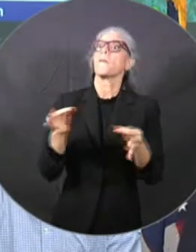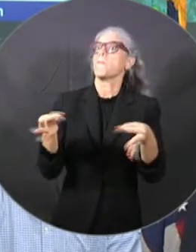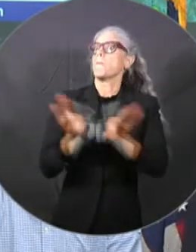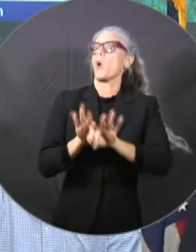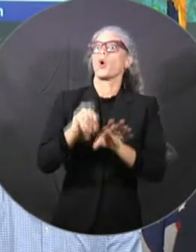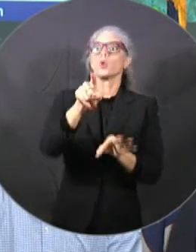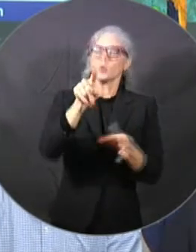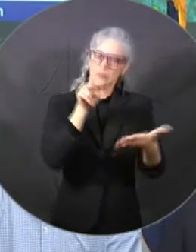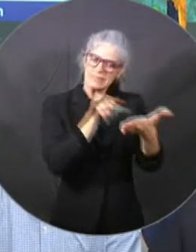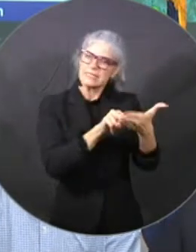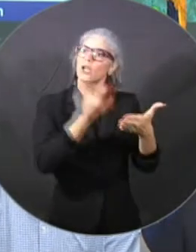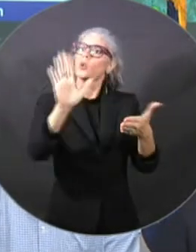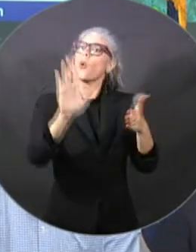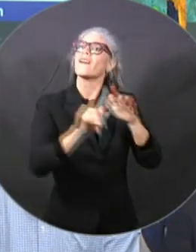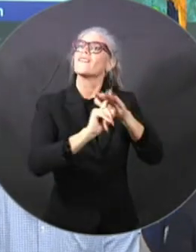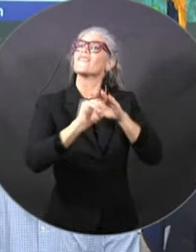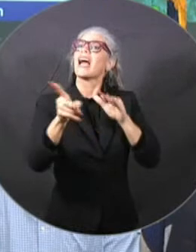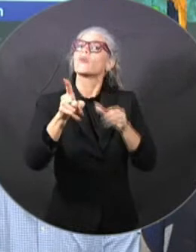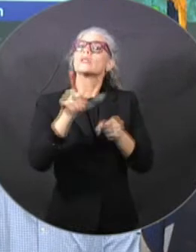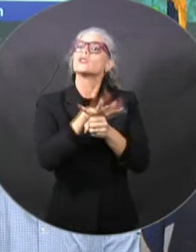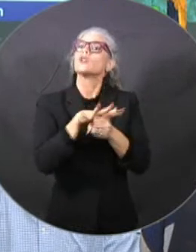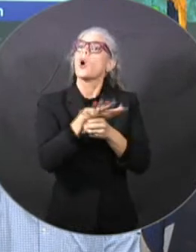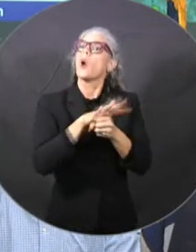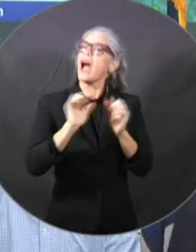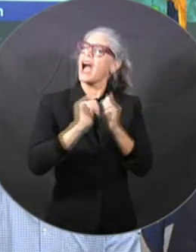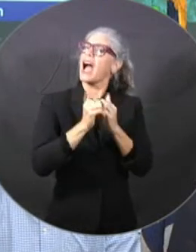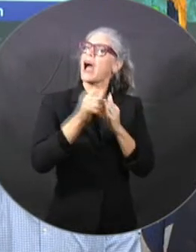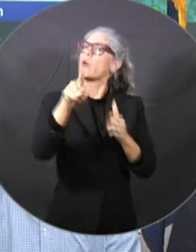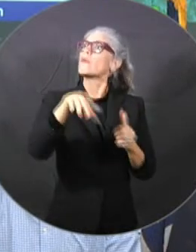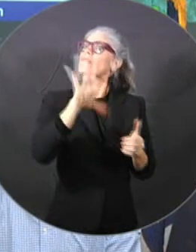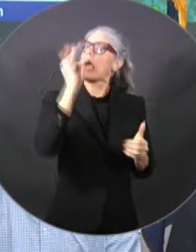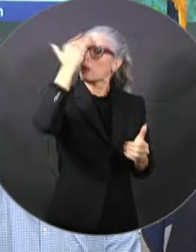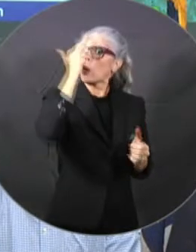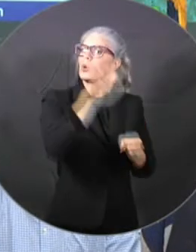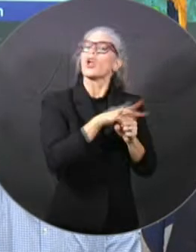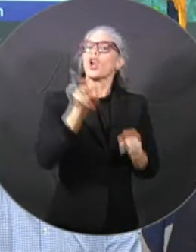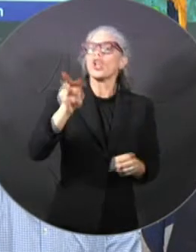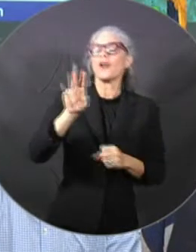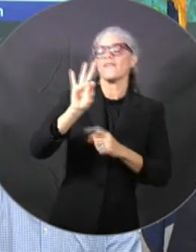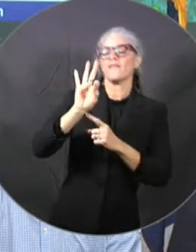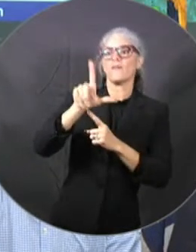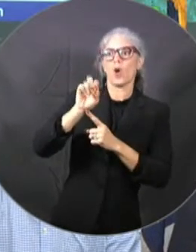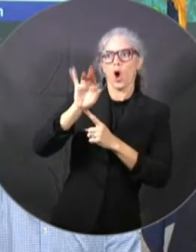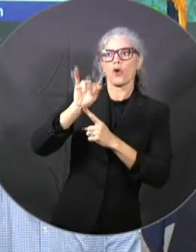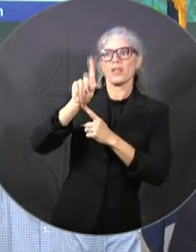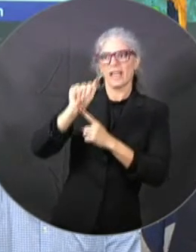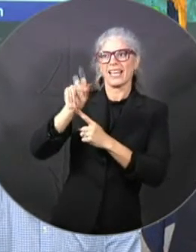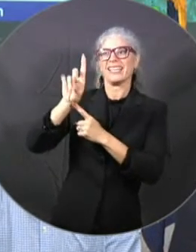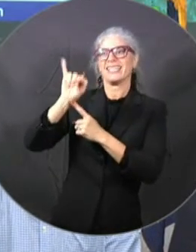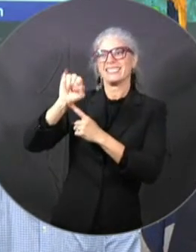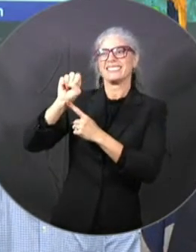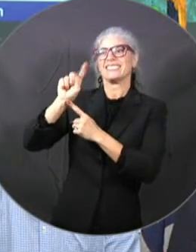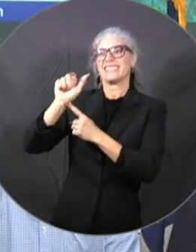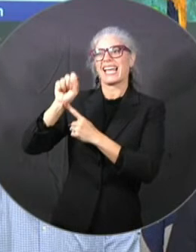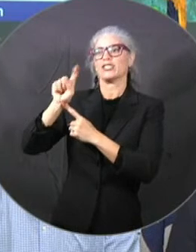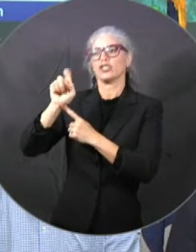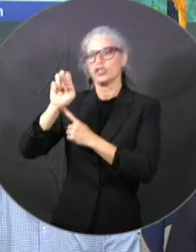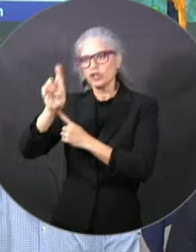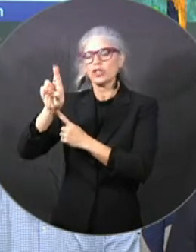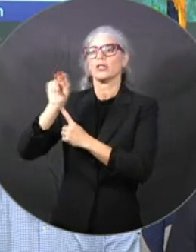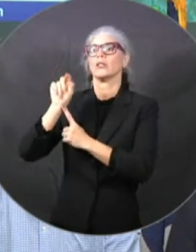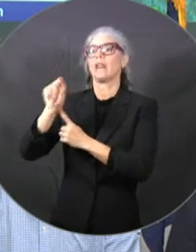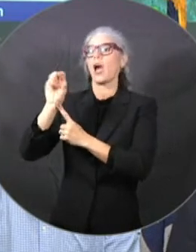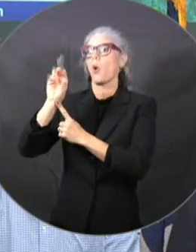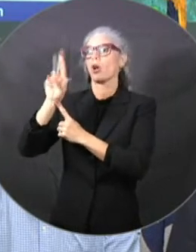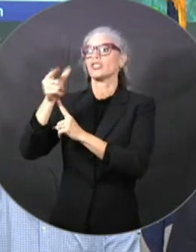floridadisaster.org slash no slash k-n-o-w to learn what your evacuation zone